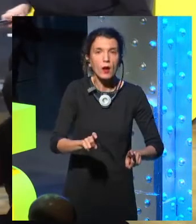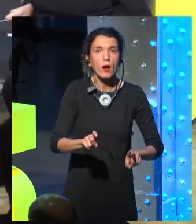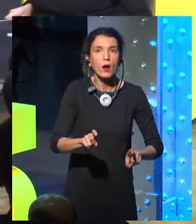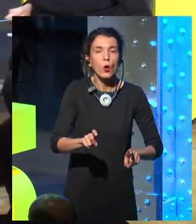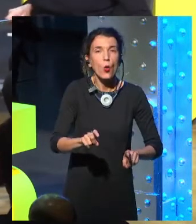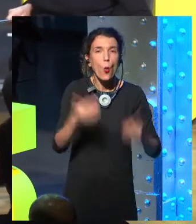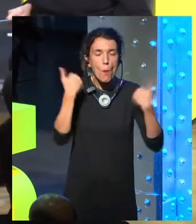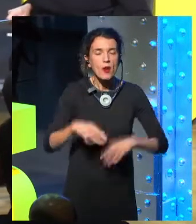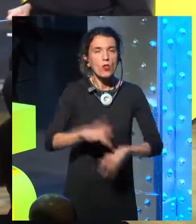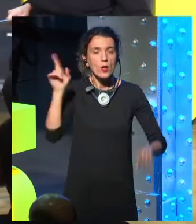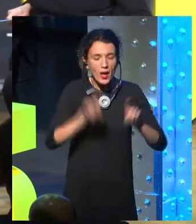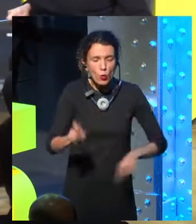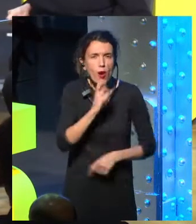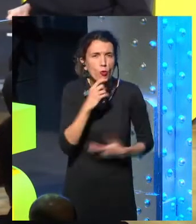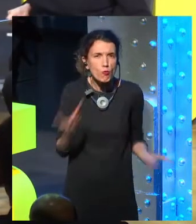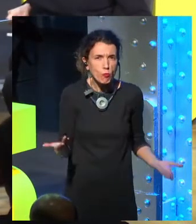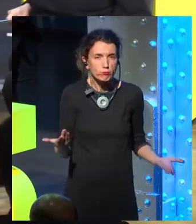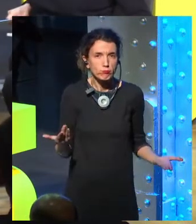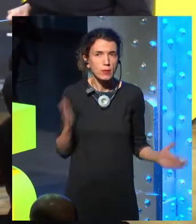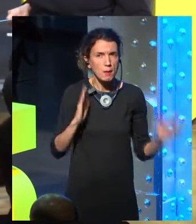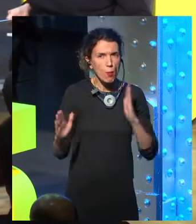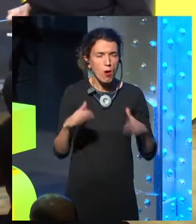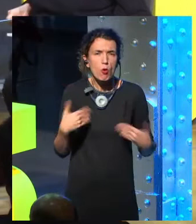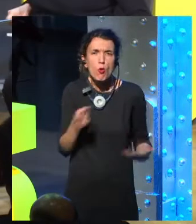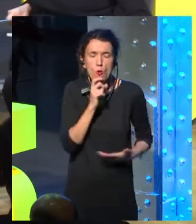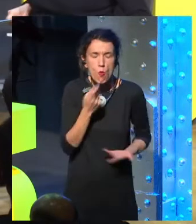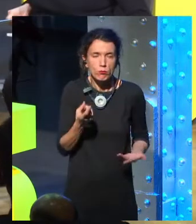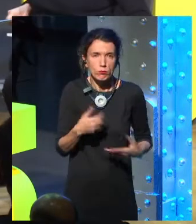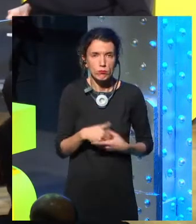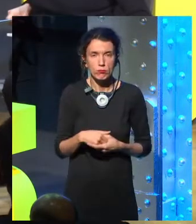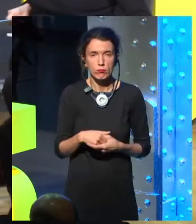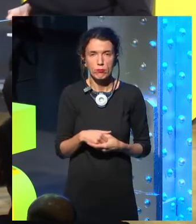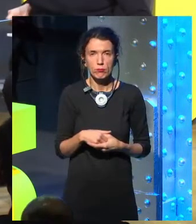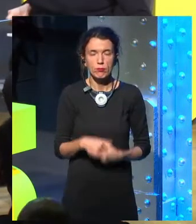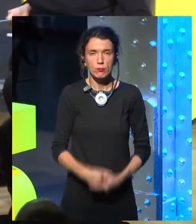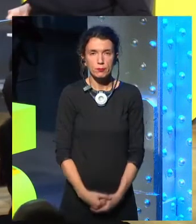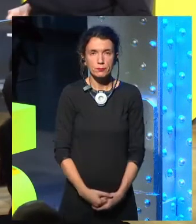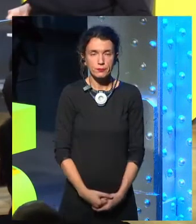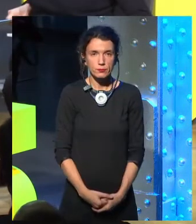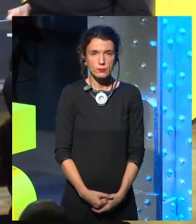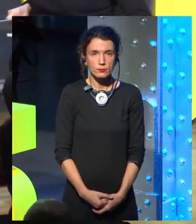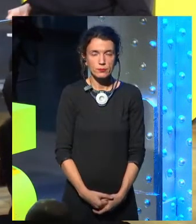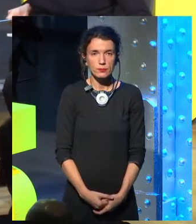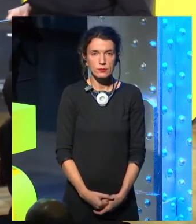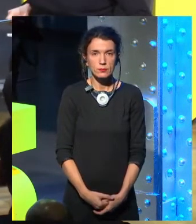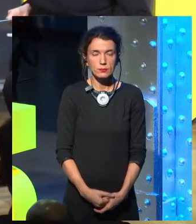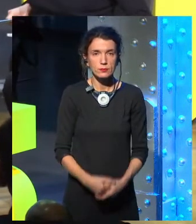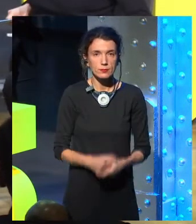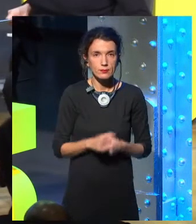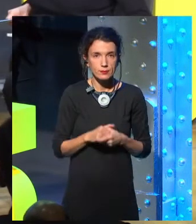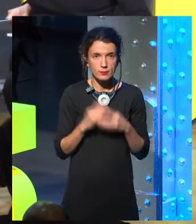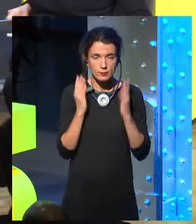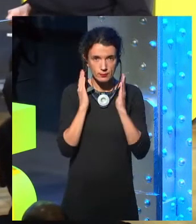the smallest child, how do you educate a digital human? How do you educate a digital human?